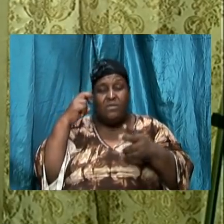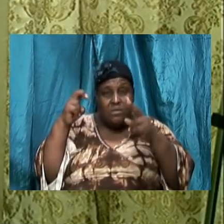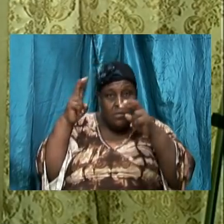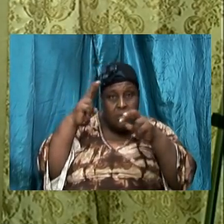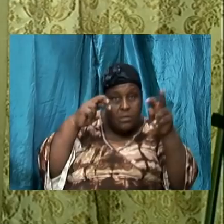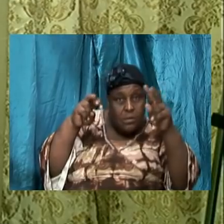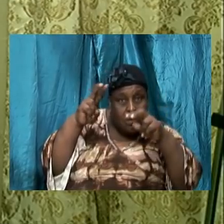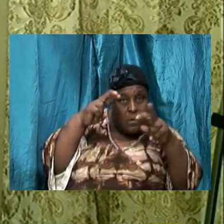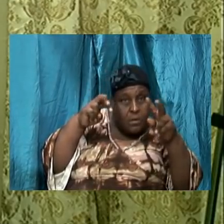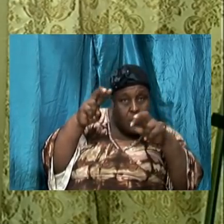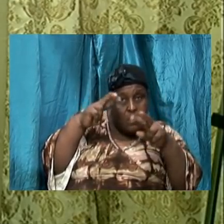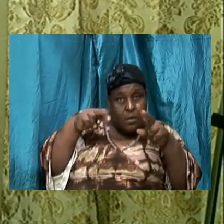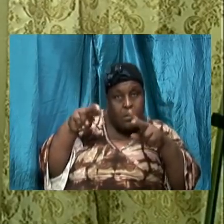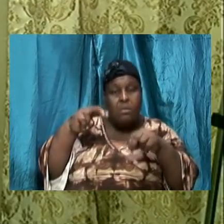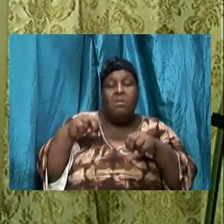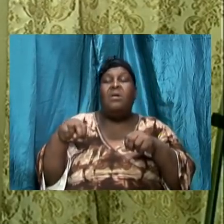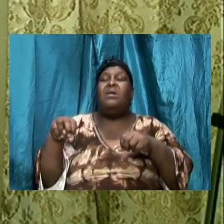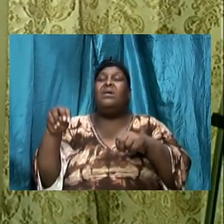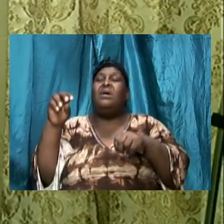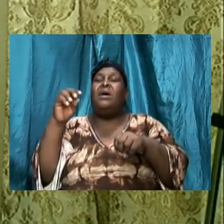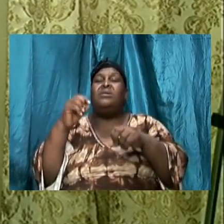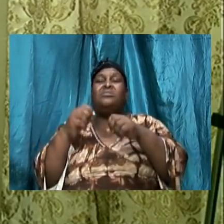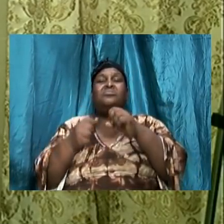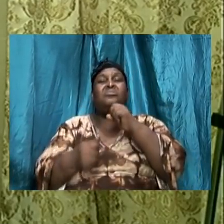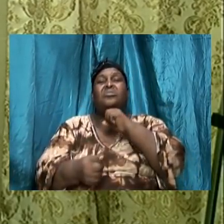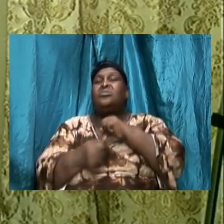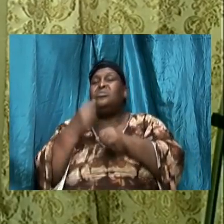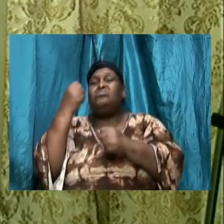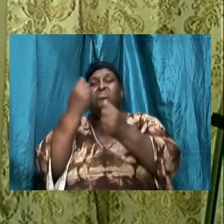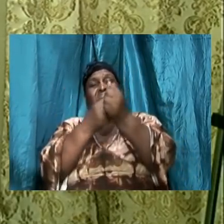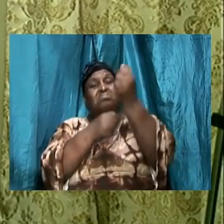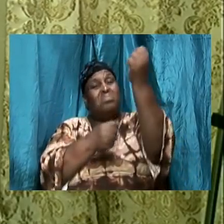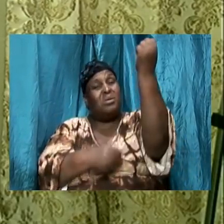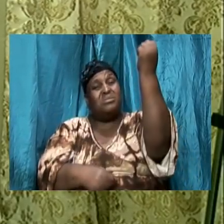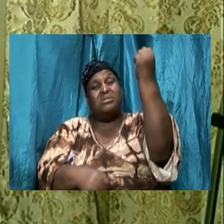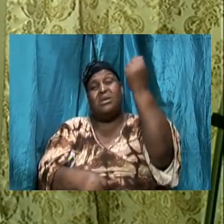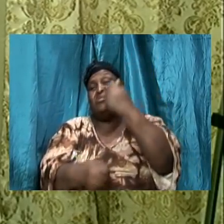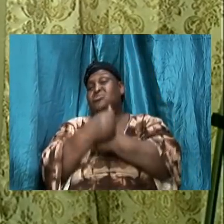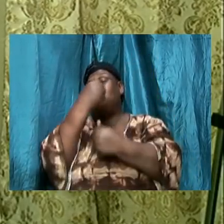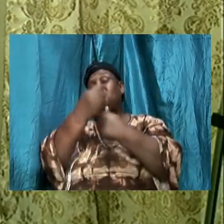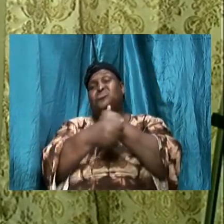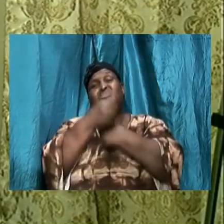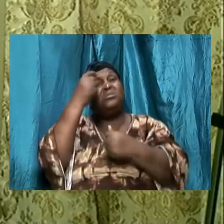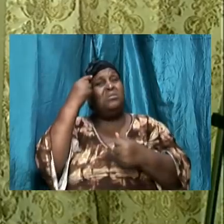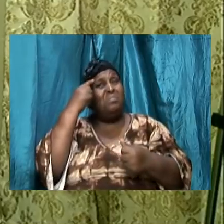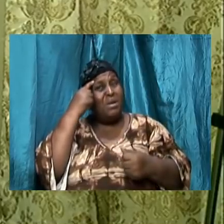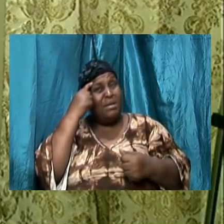raise spiritual warfare in that area and we end up falling